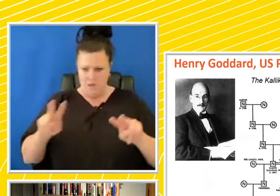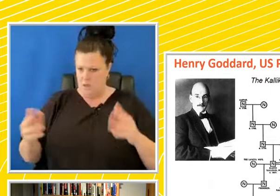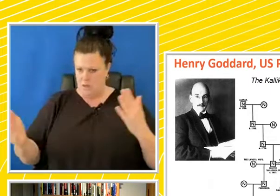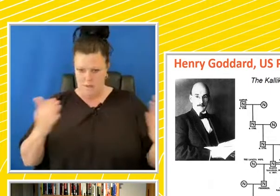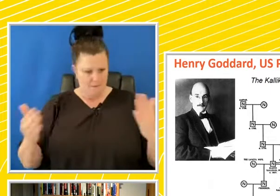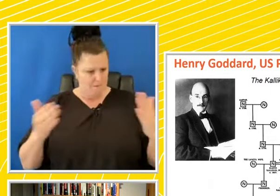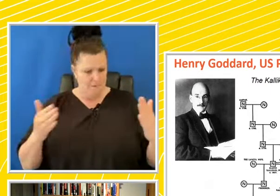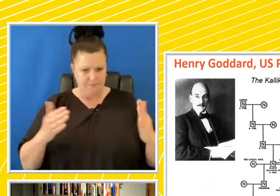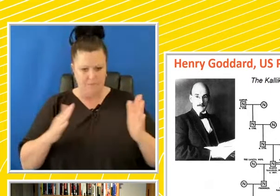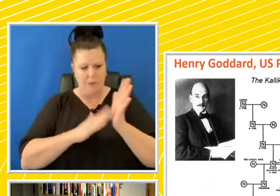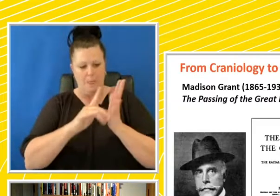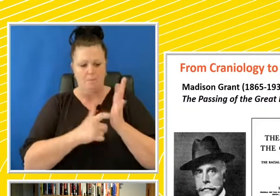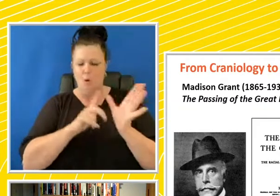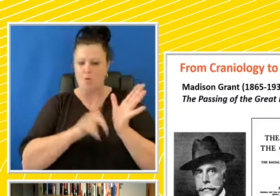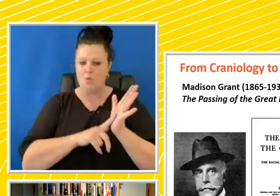moral ability.